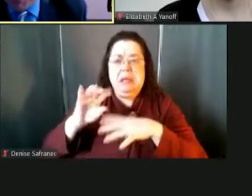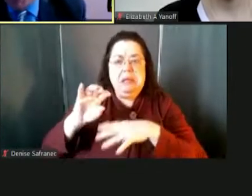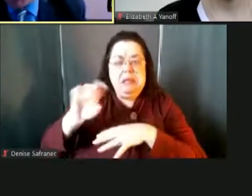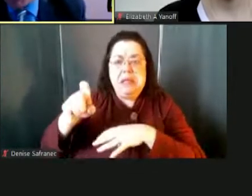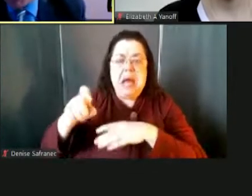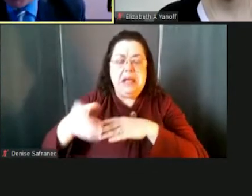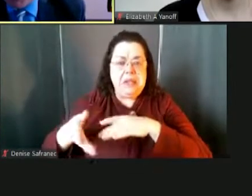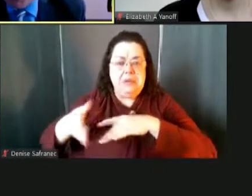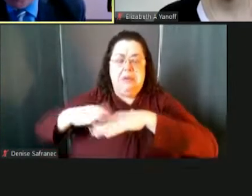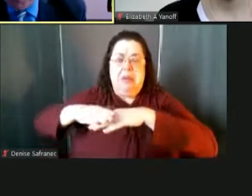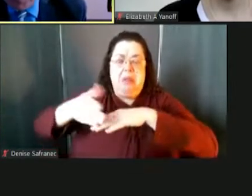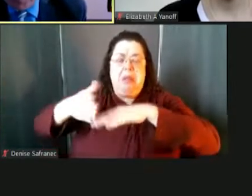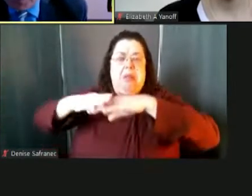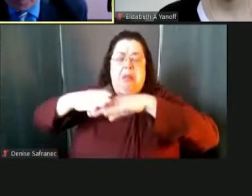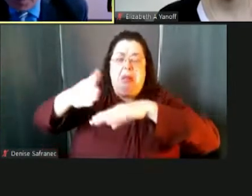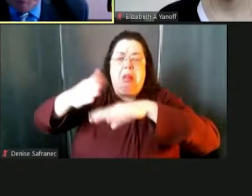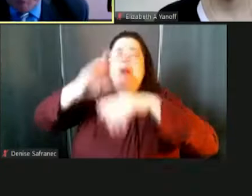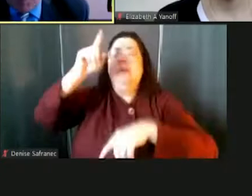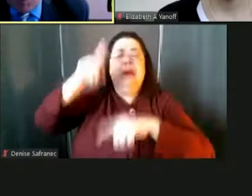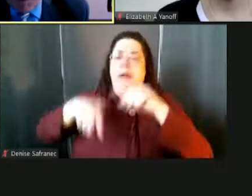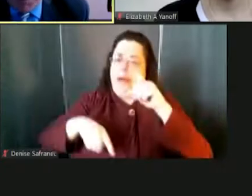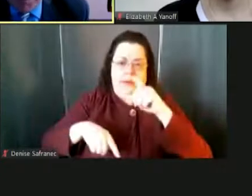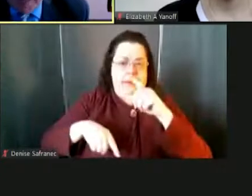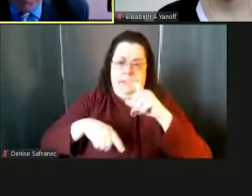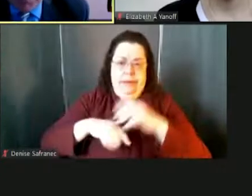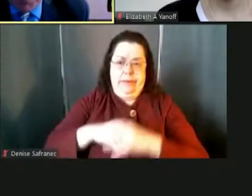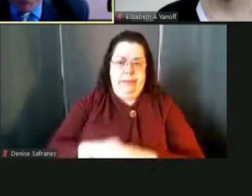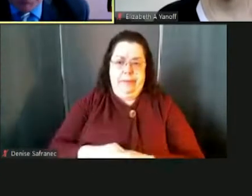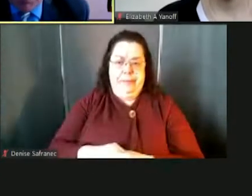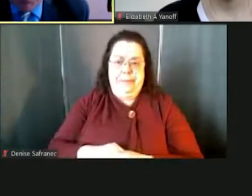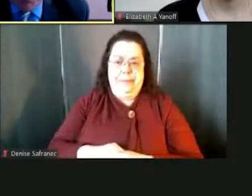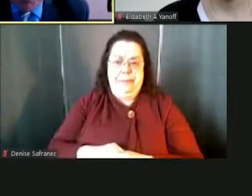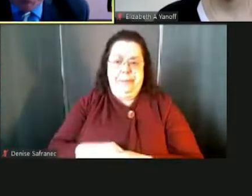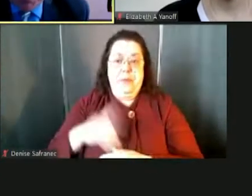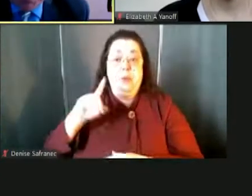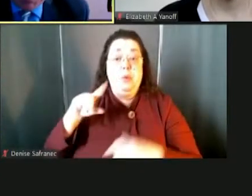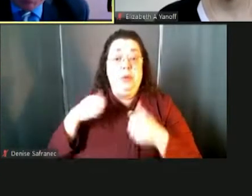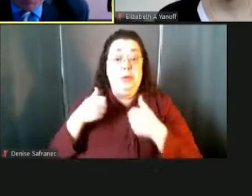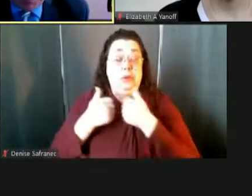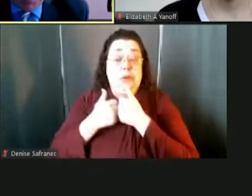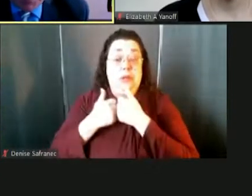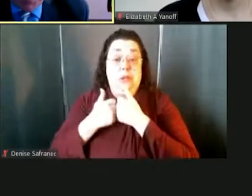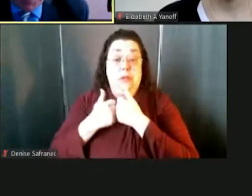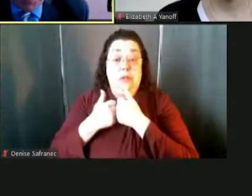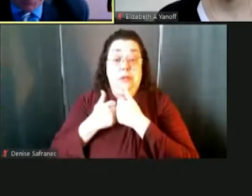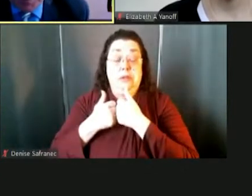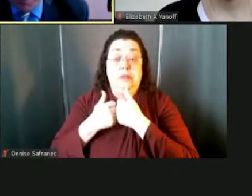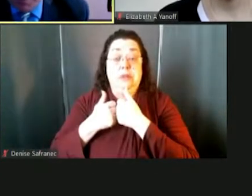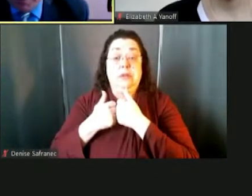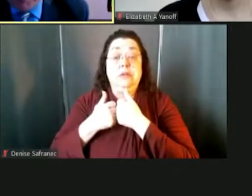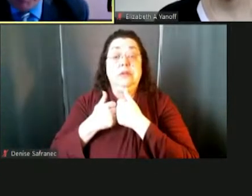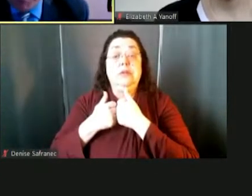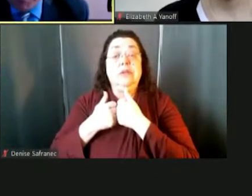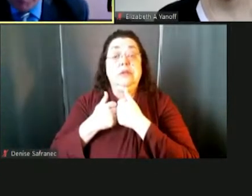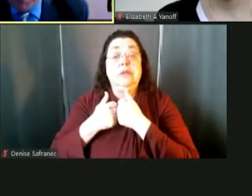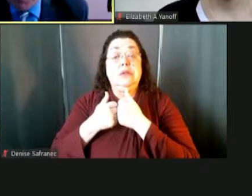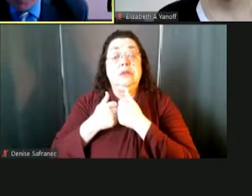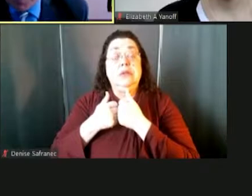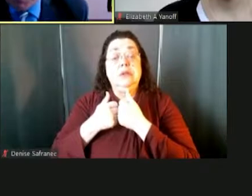increasing expenses. So, um, one of the challenges during COVID-19 has been to articulate